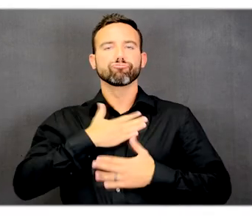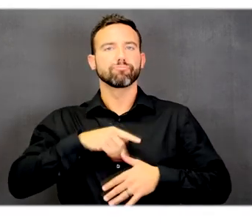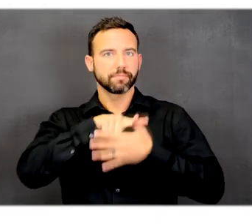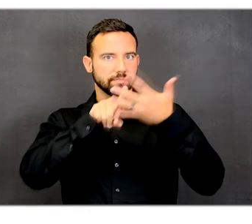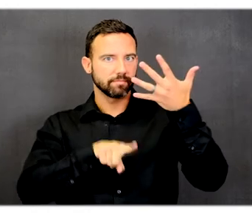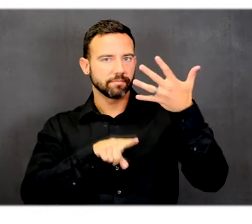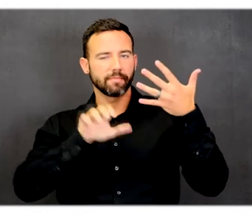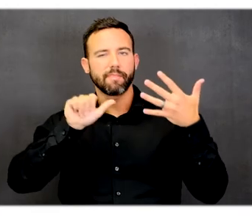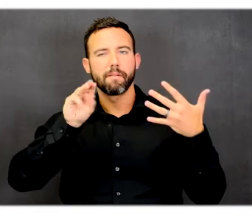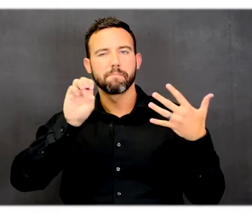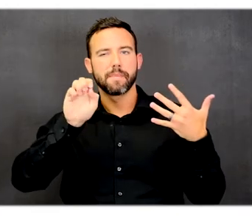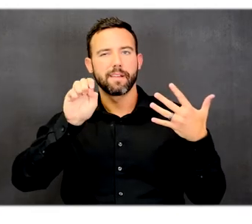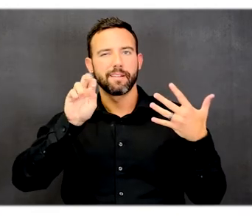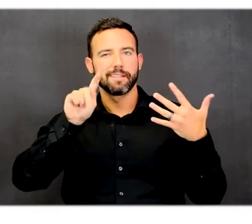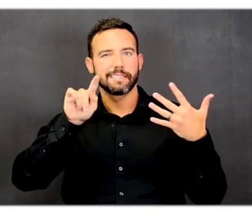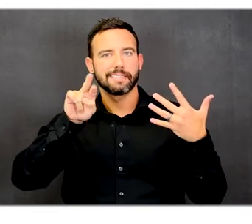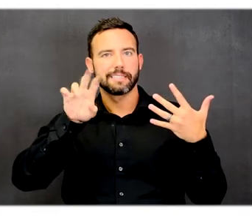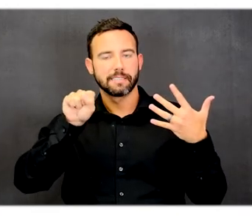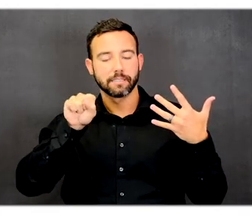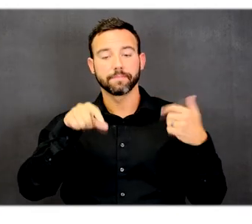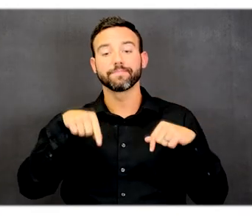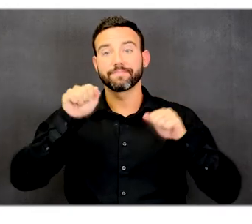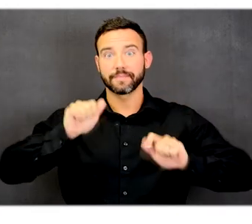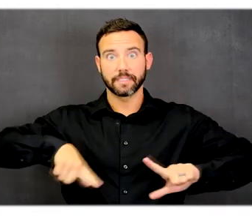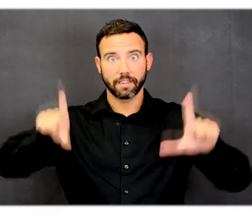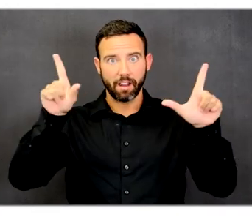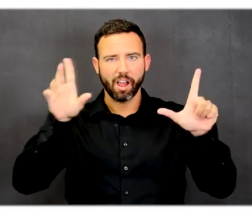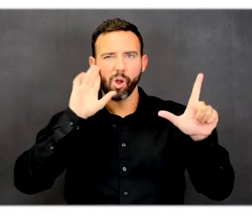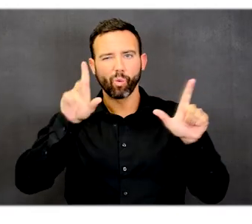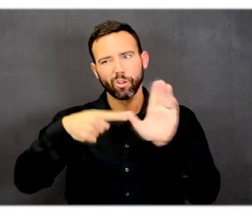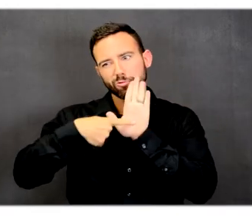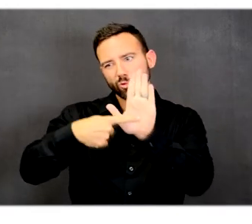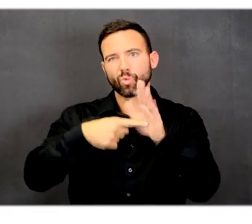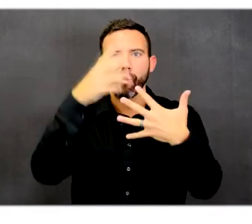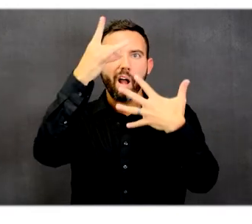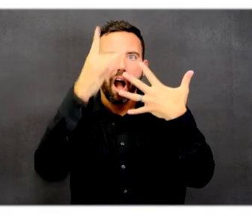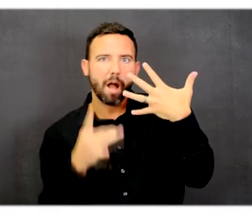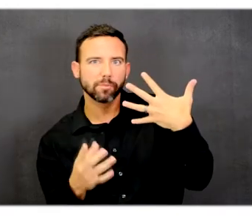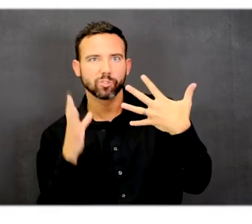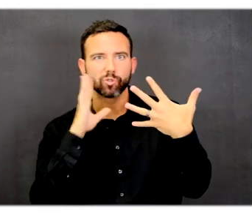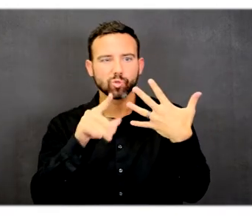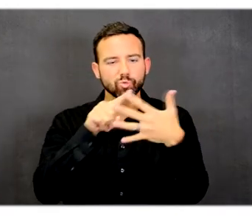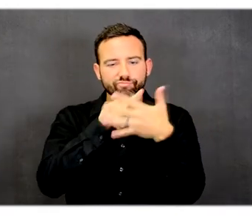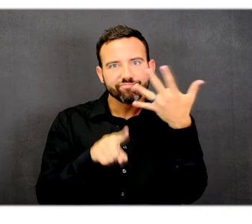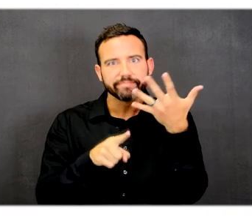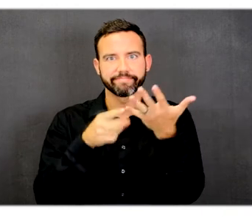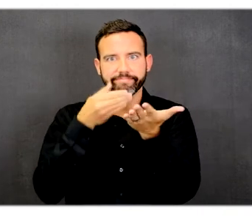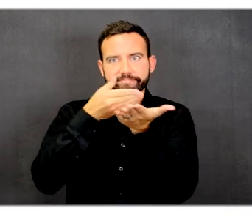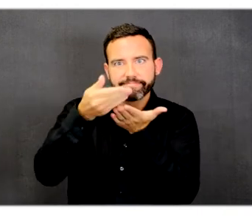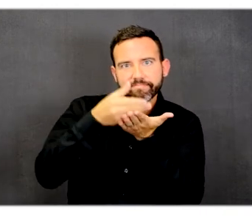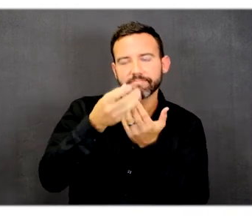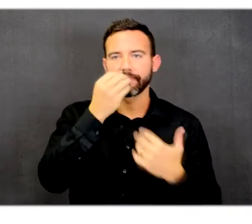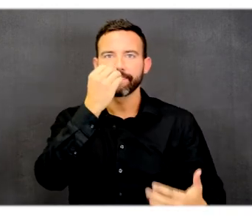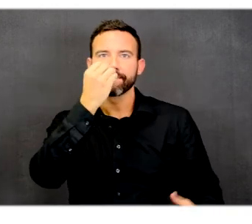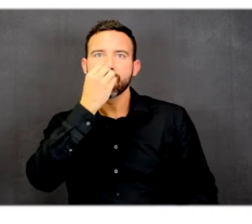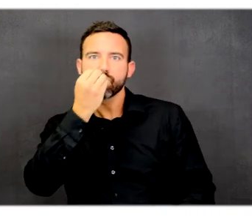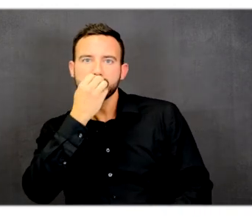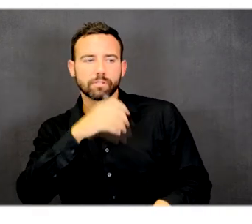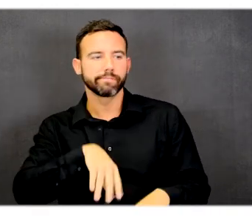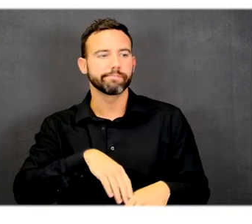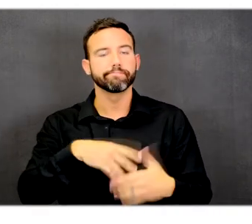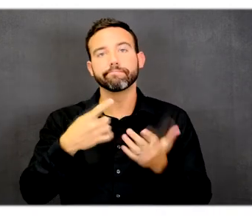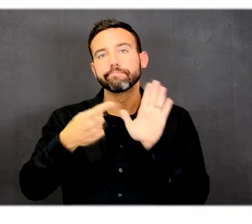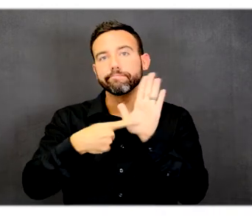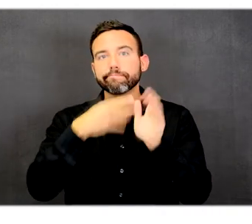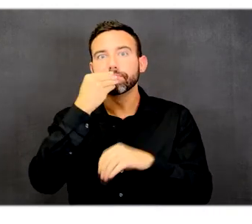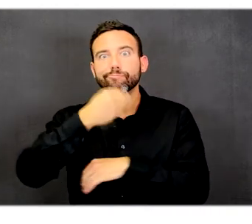This slide depicts the servery that is located on the lower level. This is the area to choose food if you want to have breakfast or